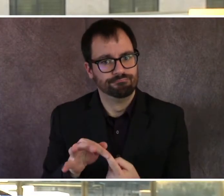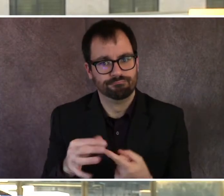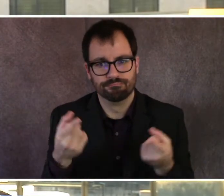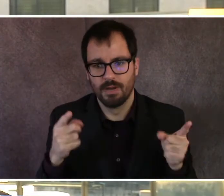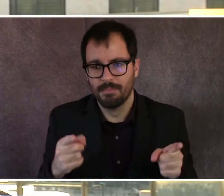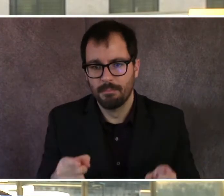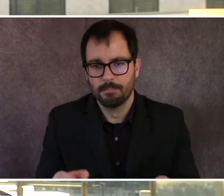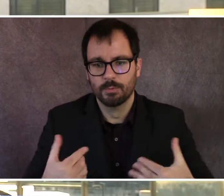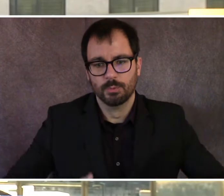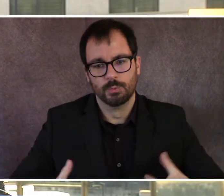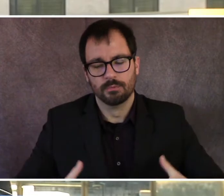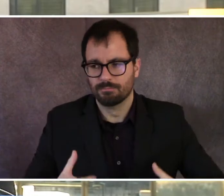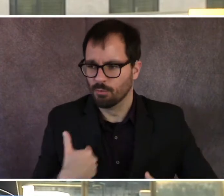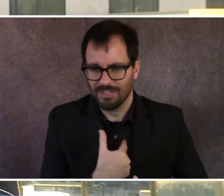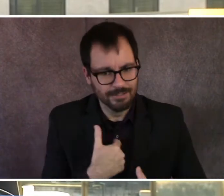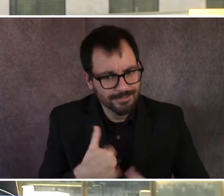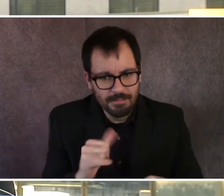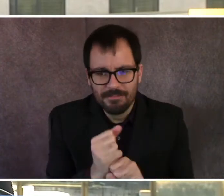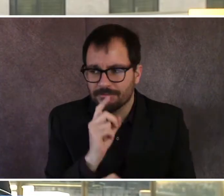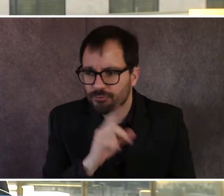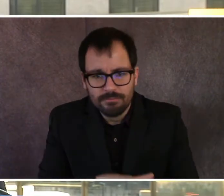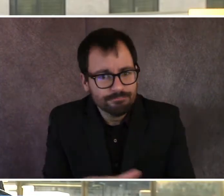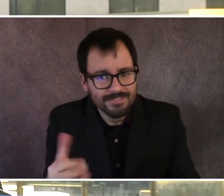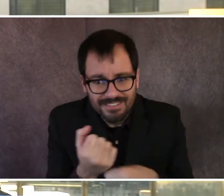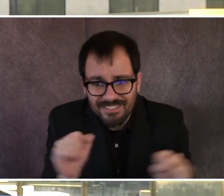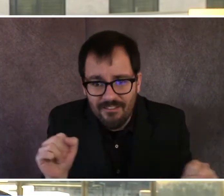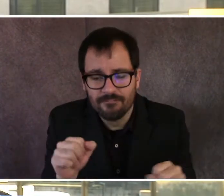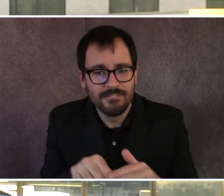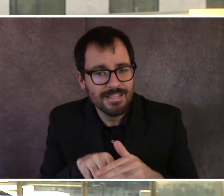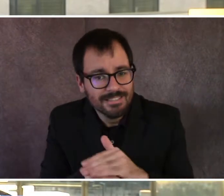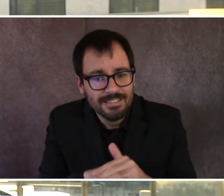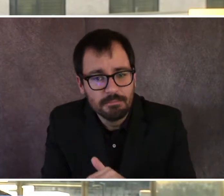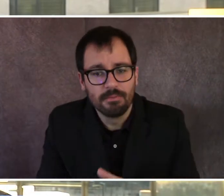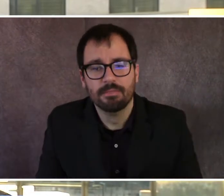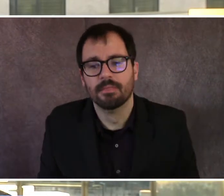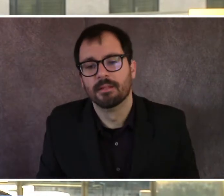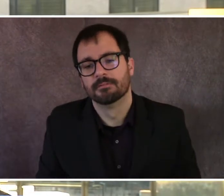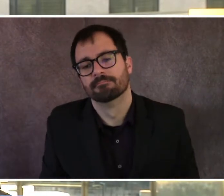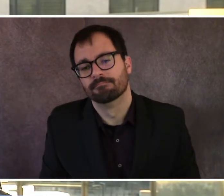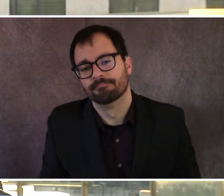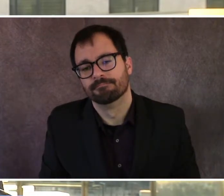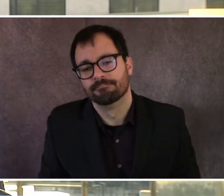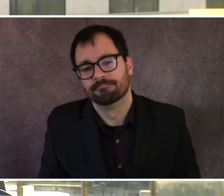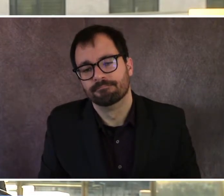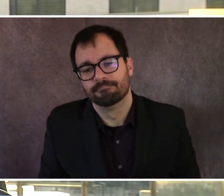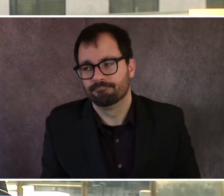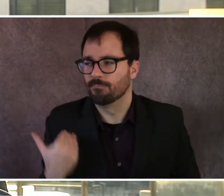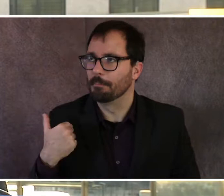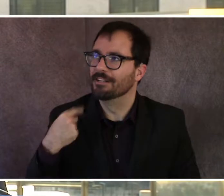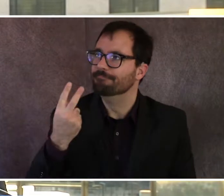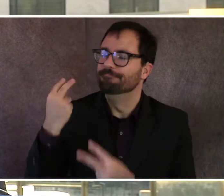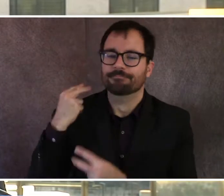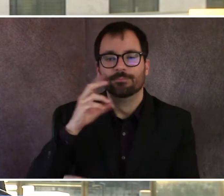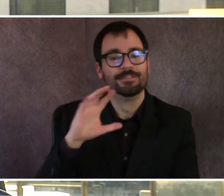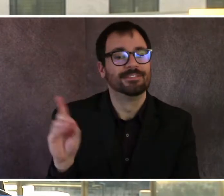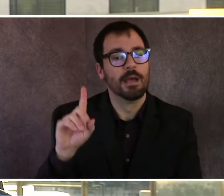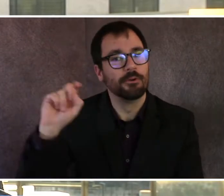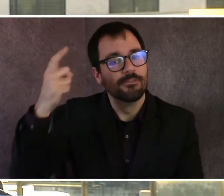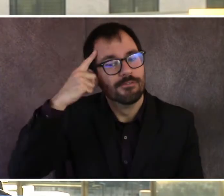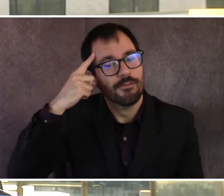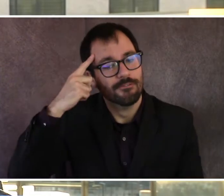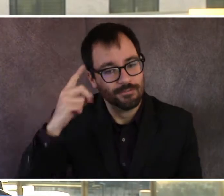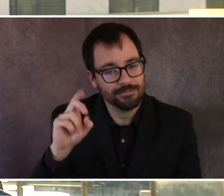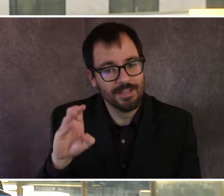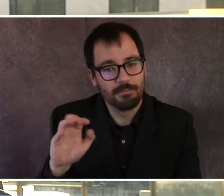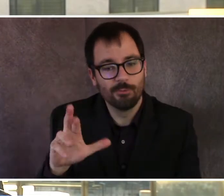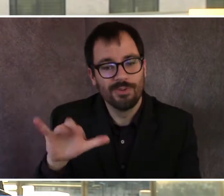It reminded us of something about our democracy that we cannot be forgotten amidst the political unrest, if